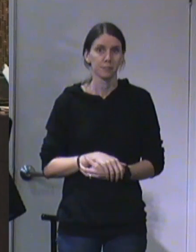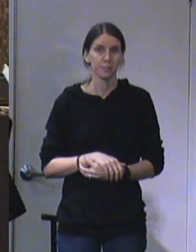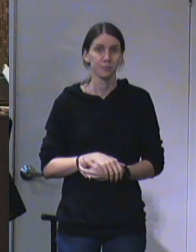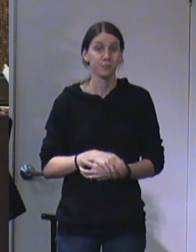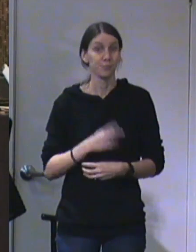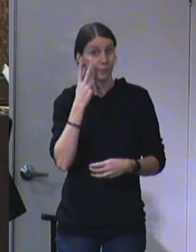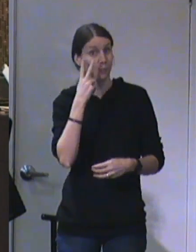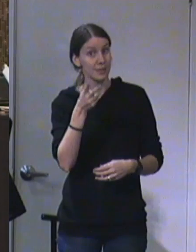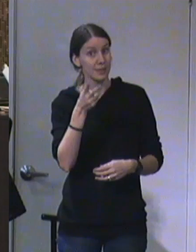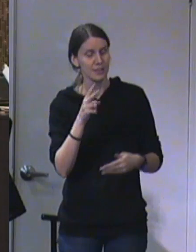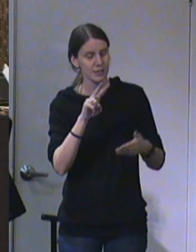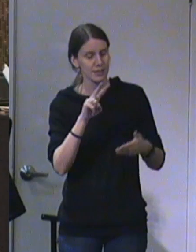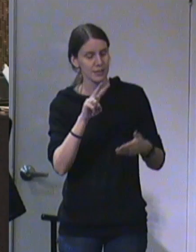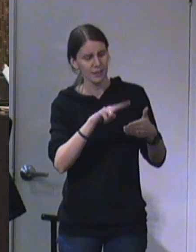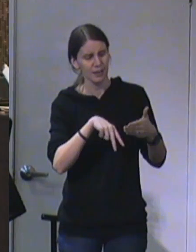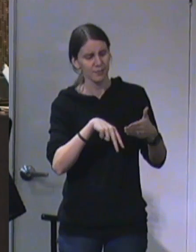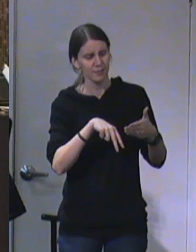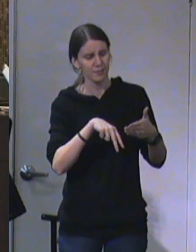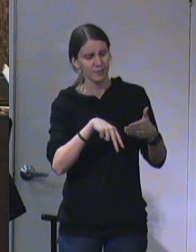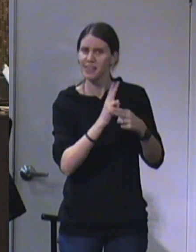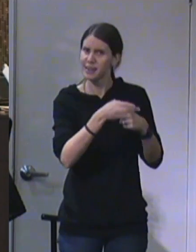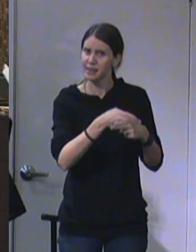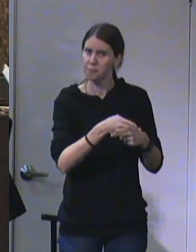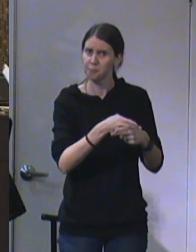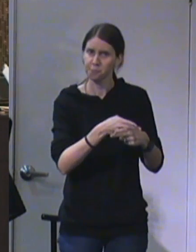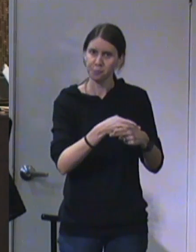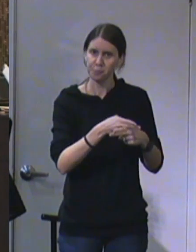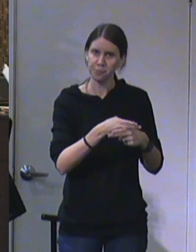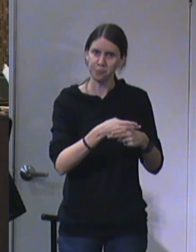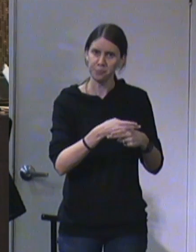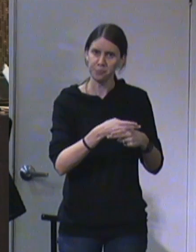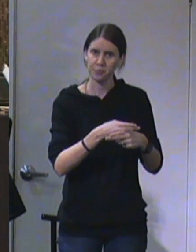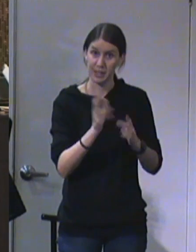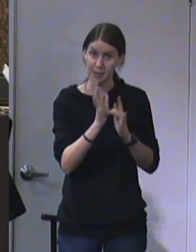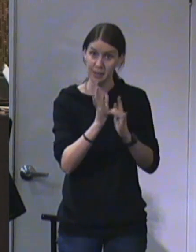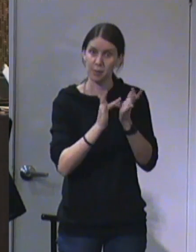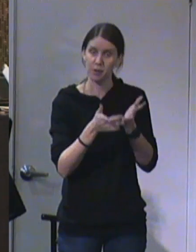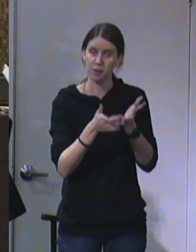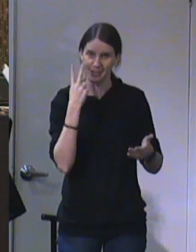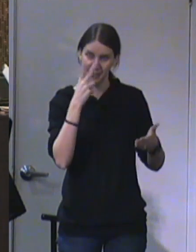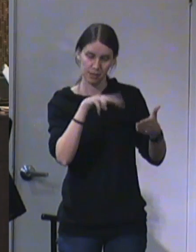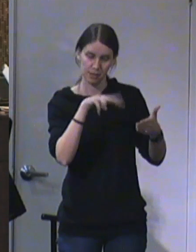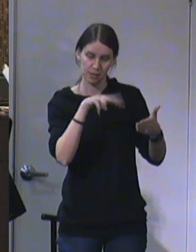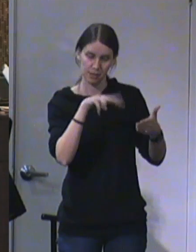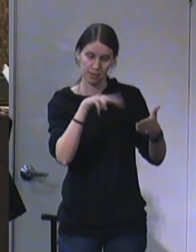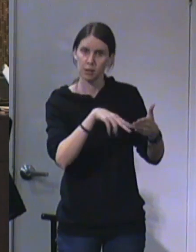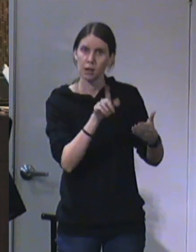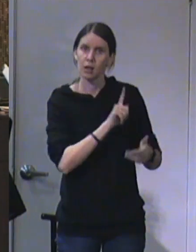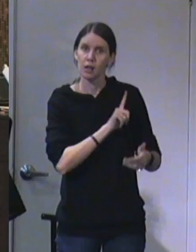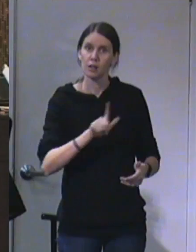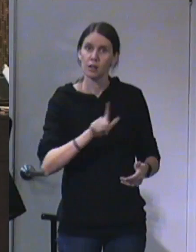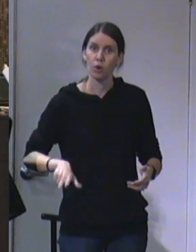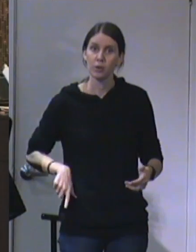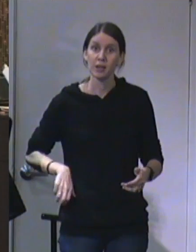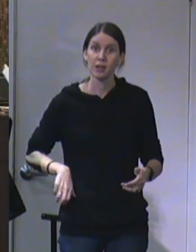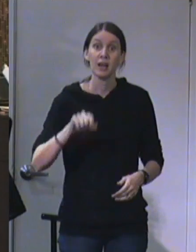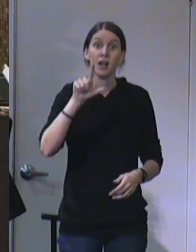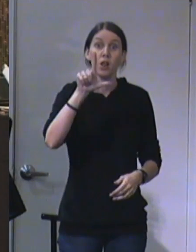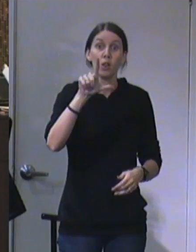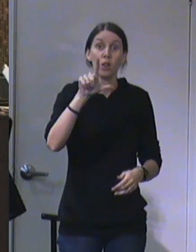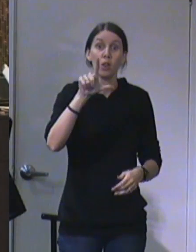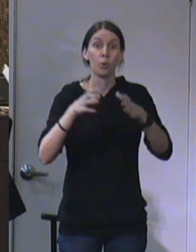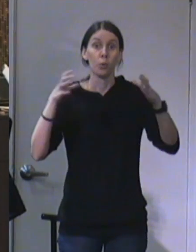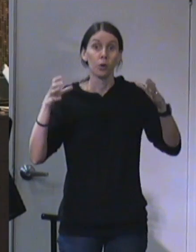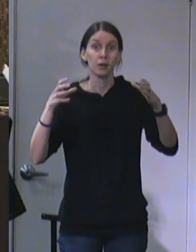we see in these names, for example, if you look in your Bible, you see where it says Lord, capital L,